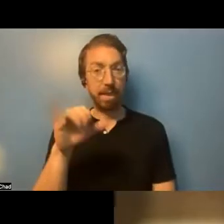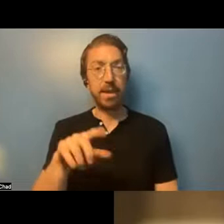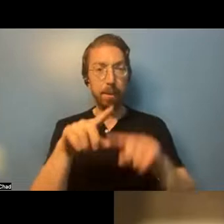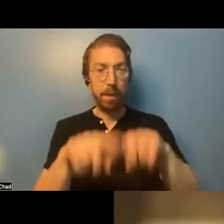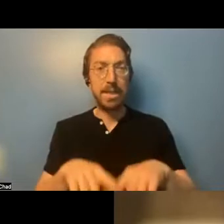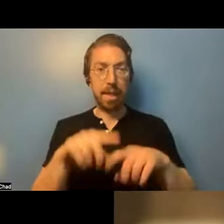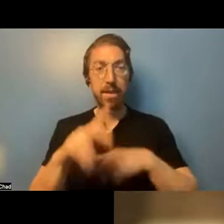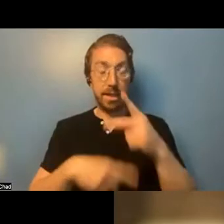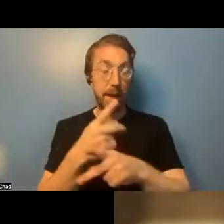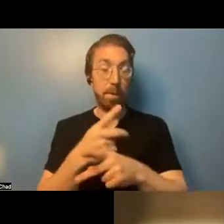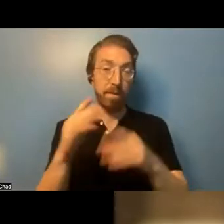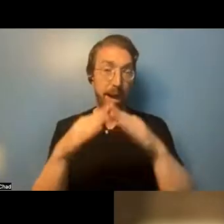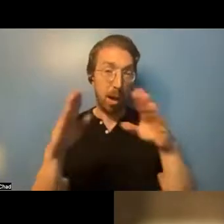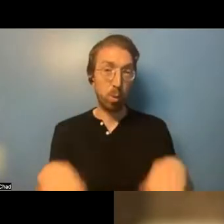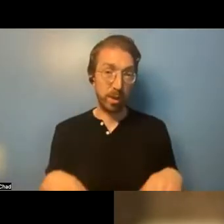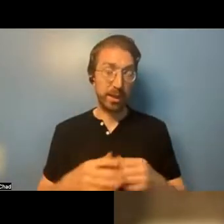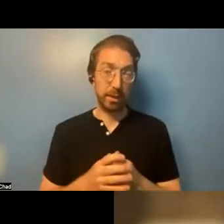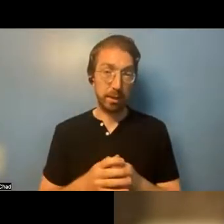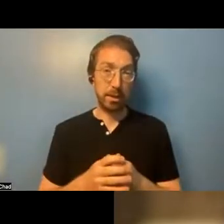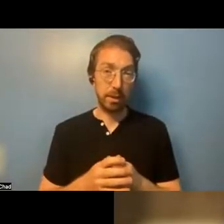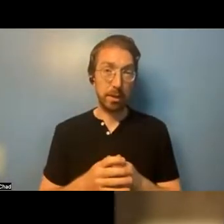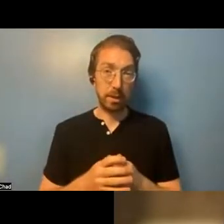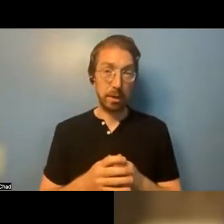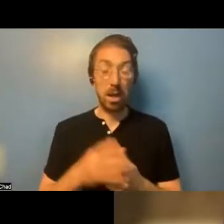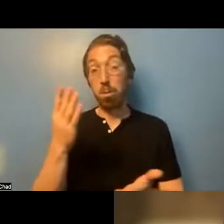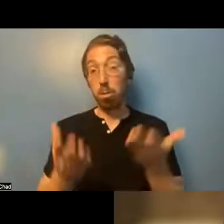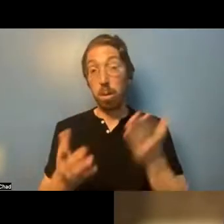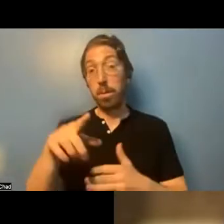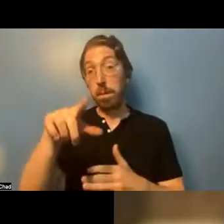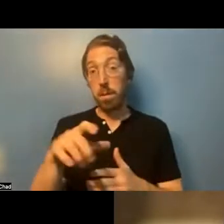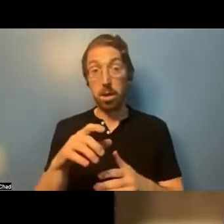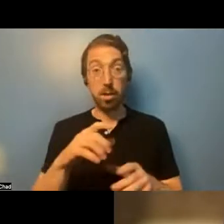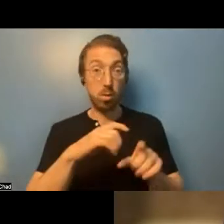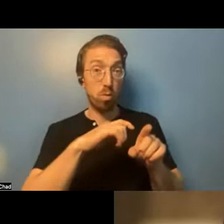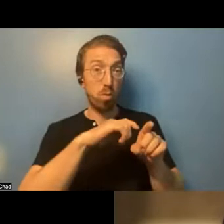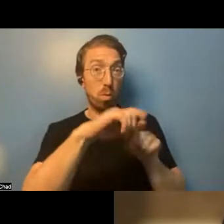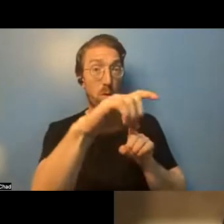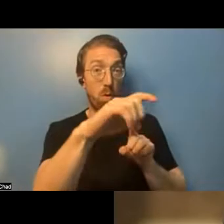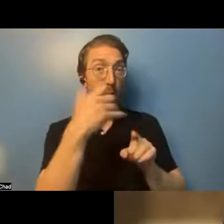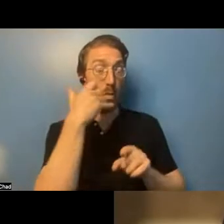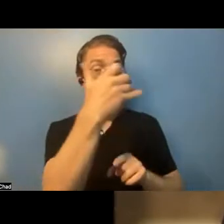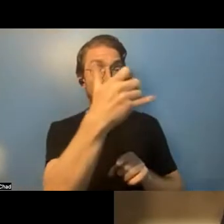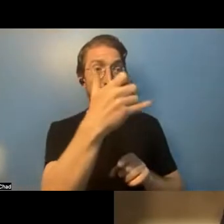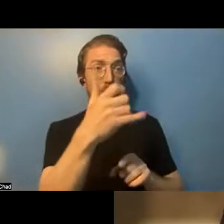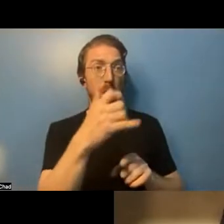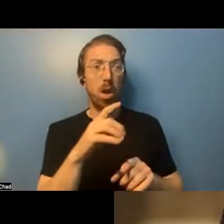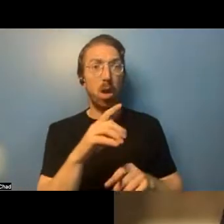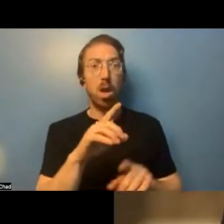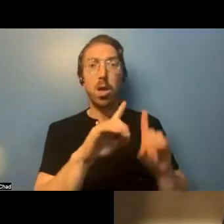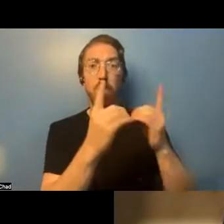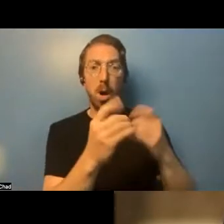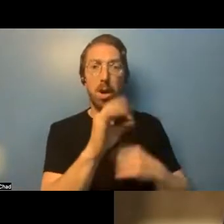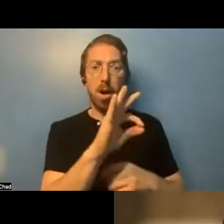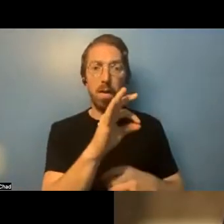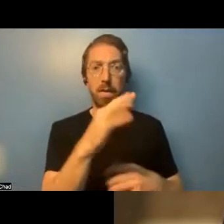And then that would be, you would need to call either the Department of Health and Mental Hygiene or the state's